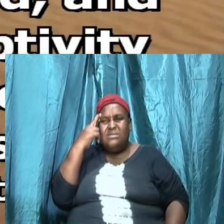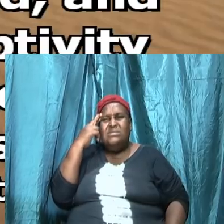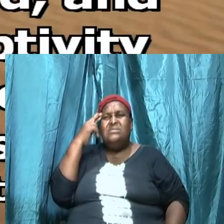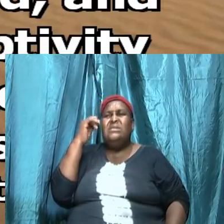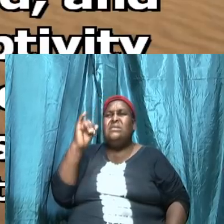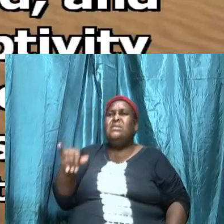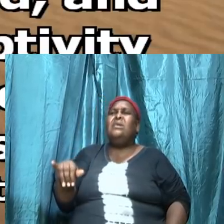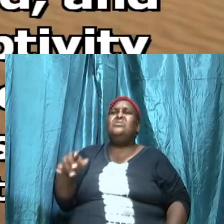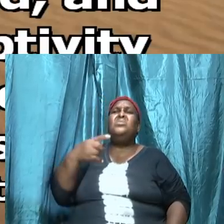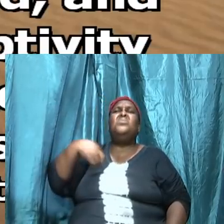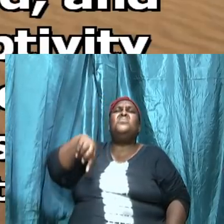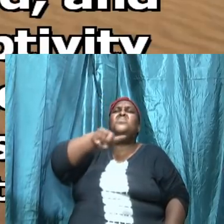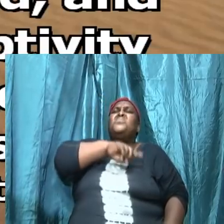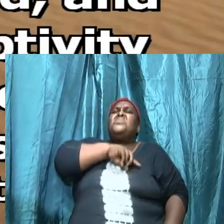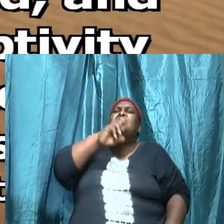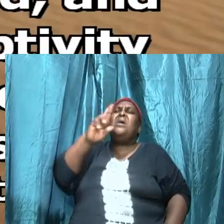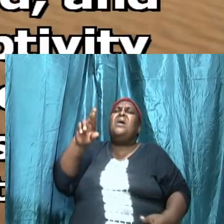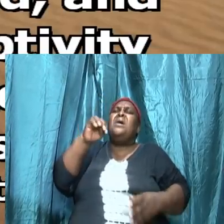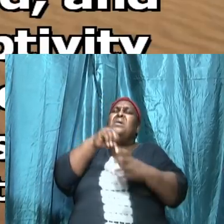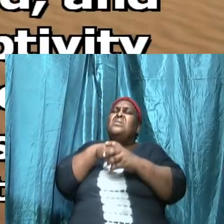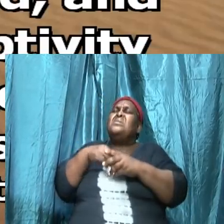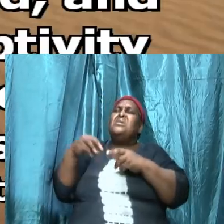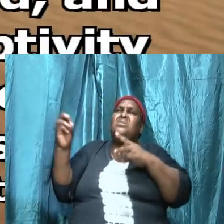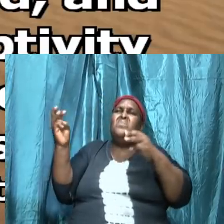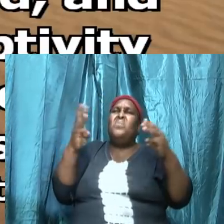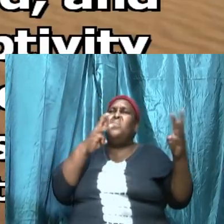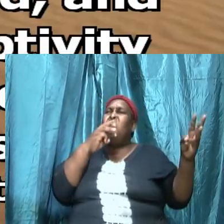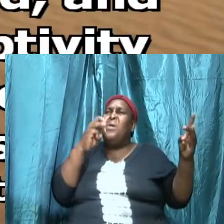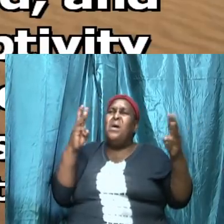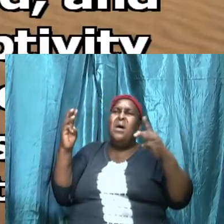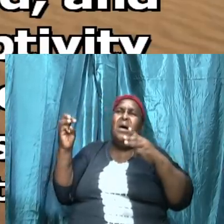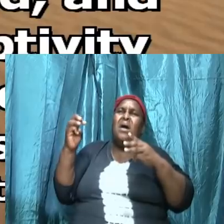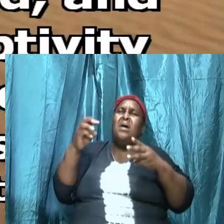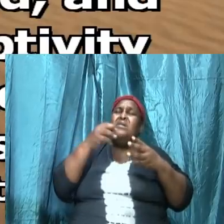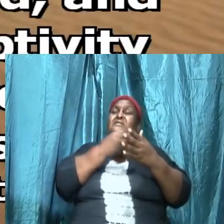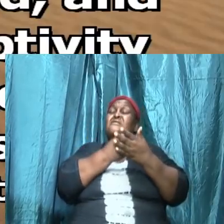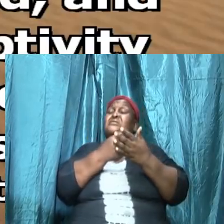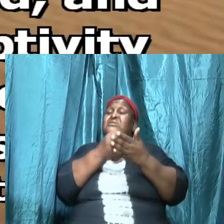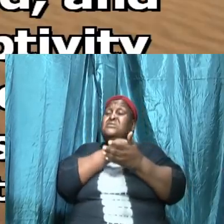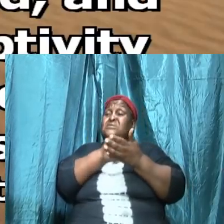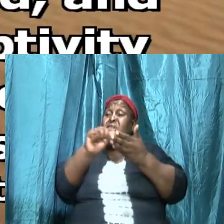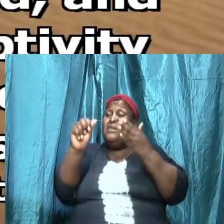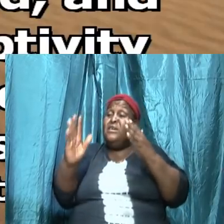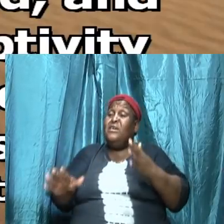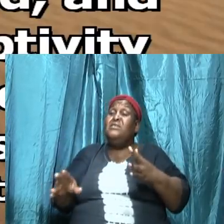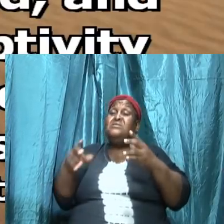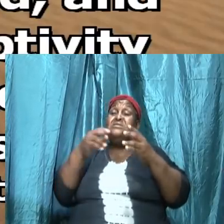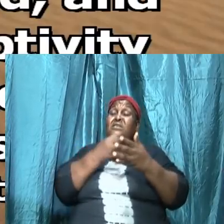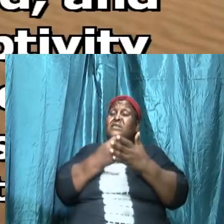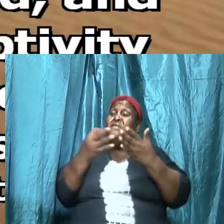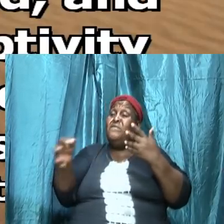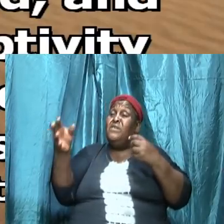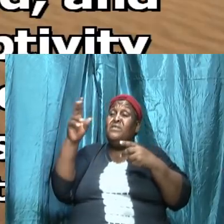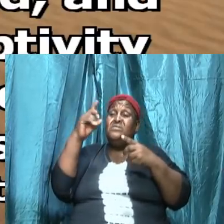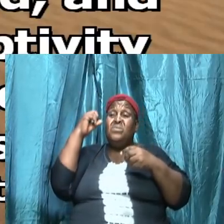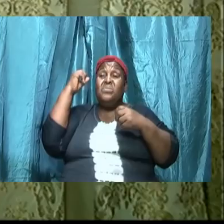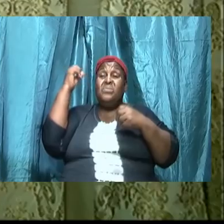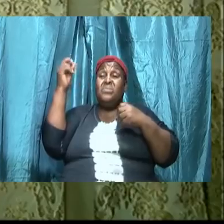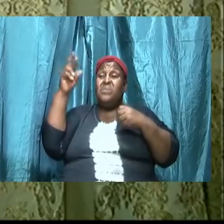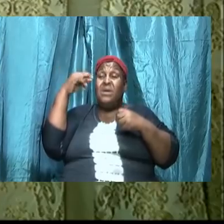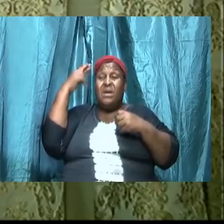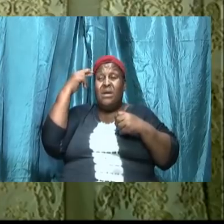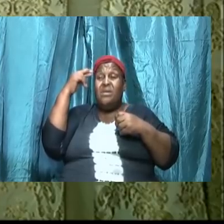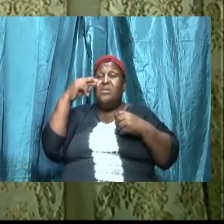that we are in warfare saints fail to recognize that we are fighting a